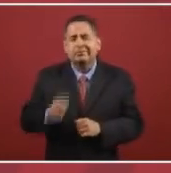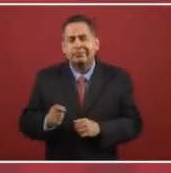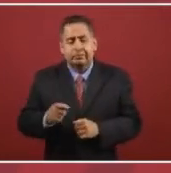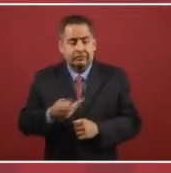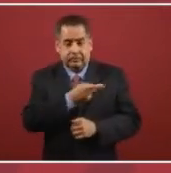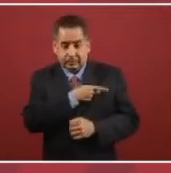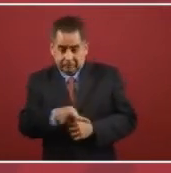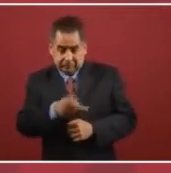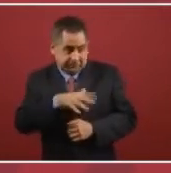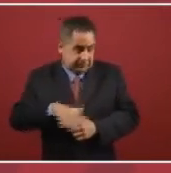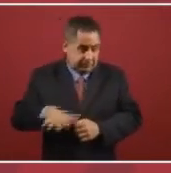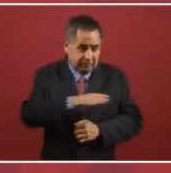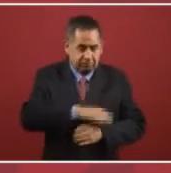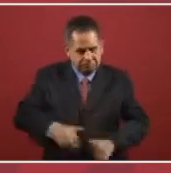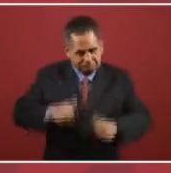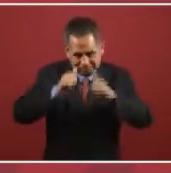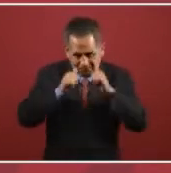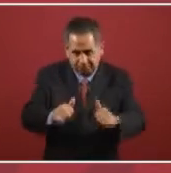Attention to the poor.